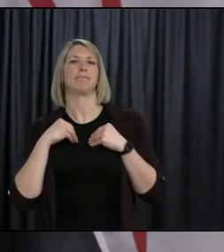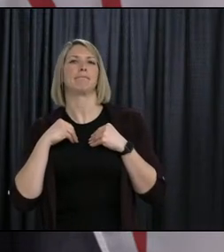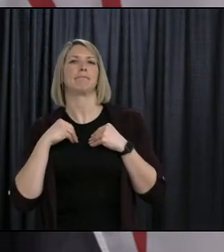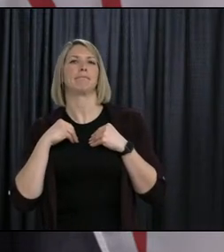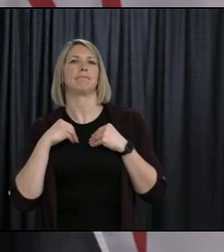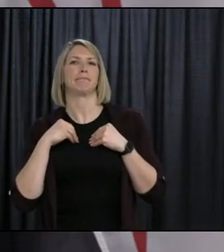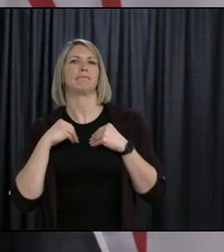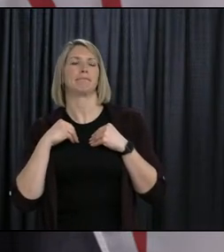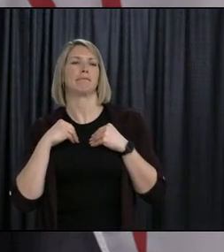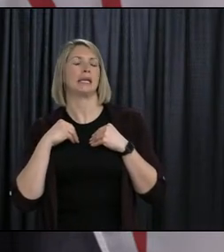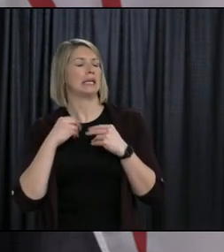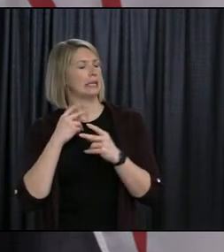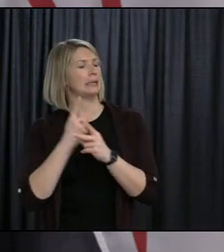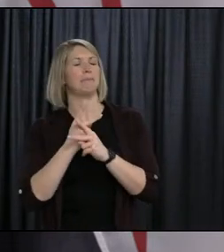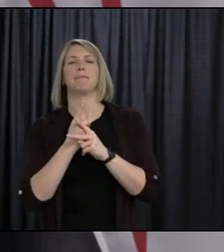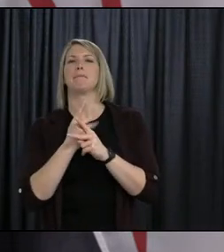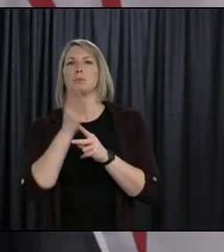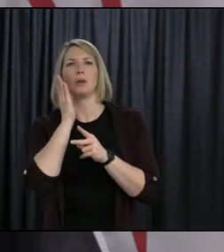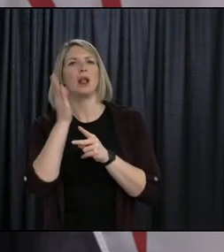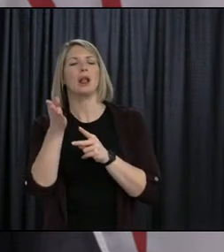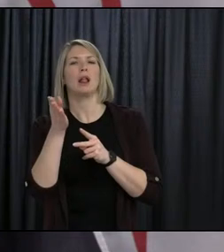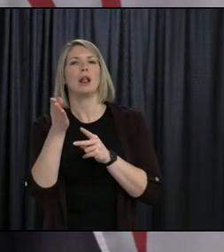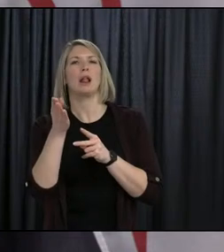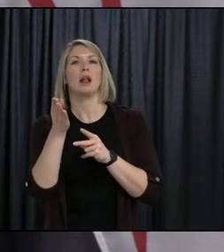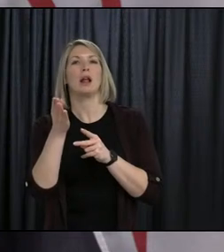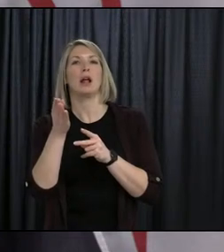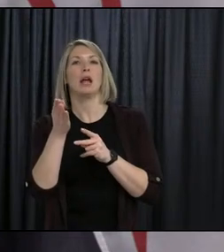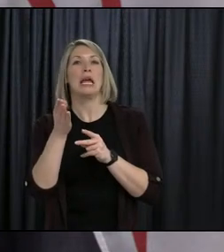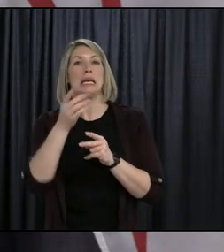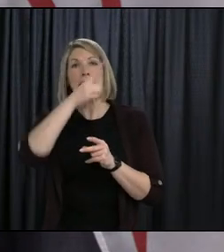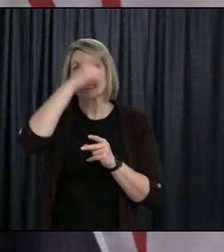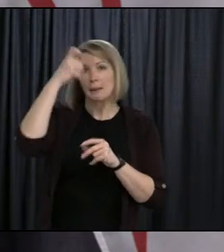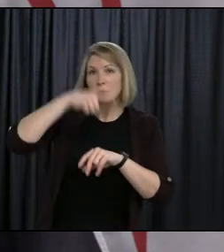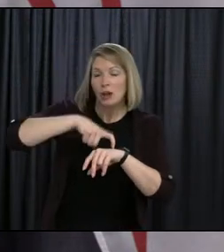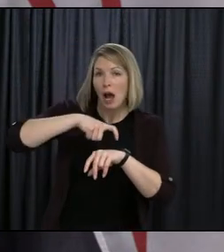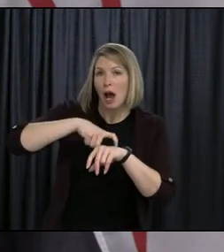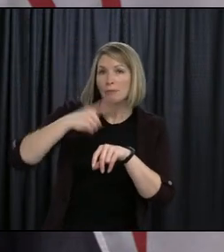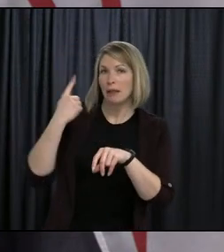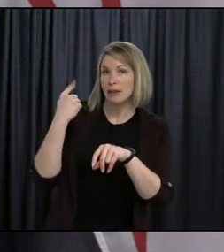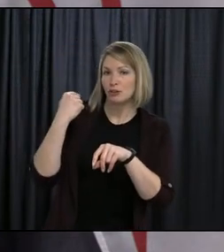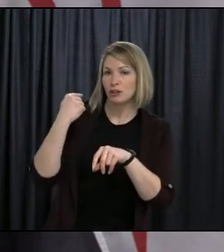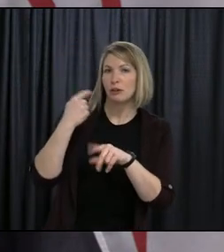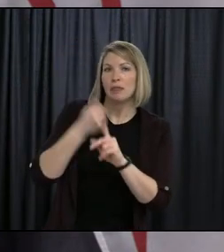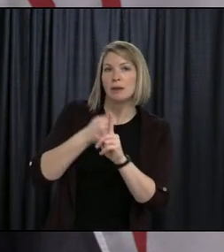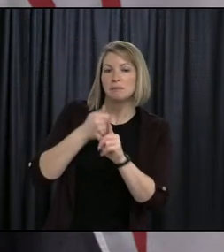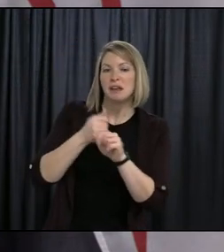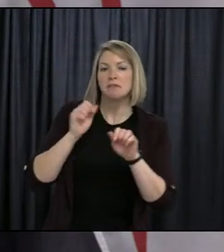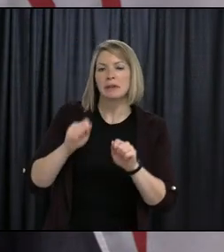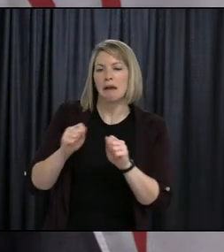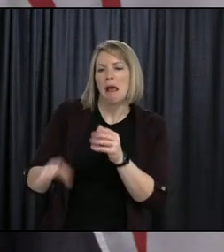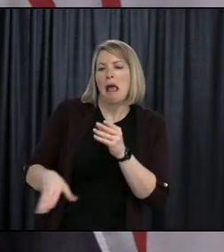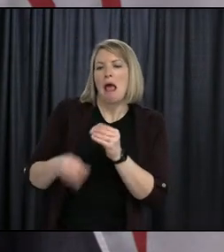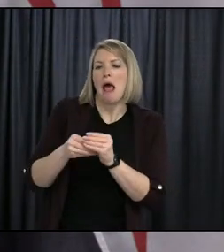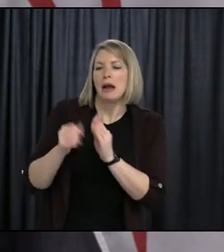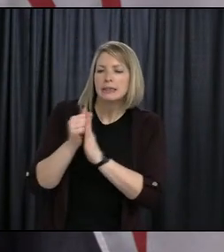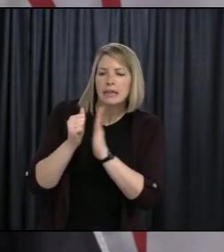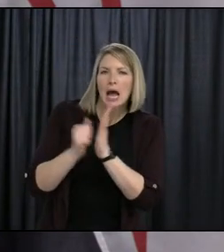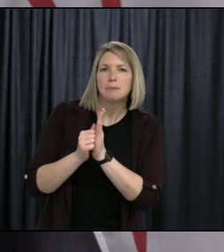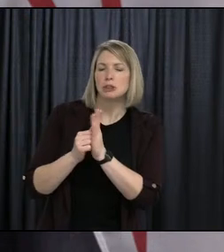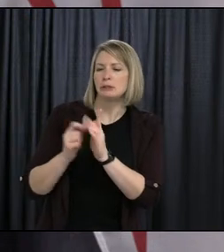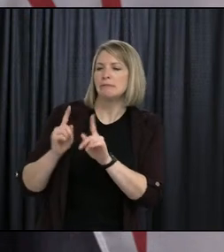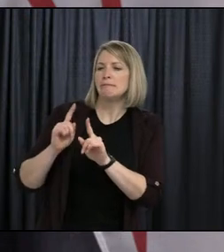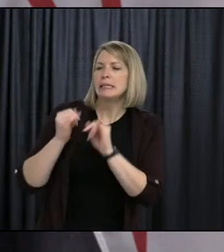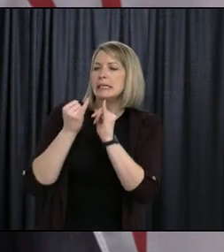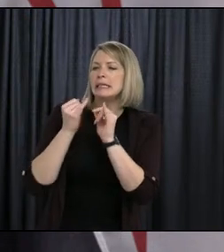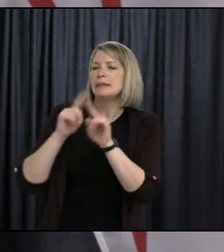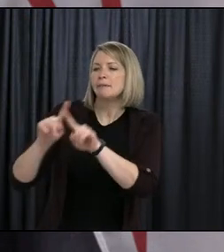And students had the opportunity, though, to improve the mark through assessments. So the difference this year is